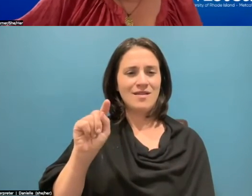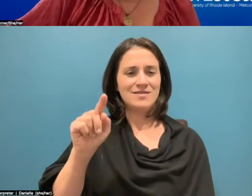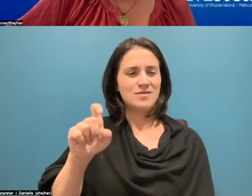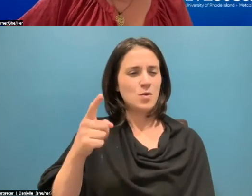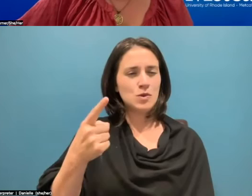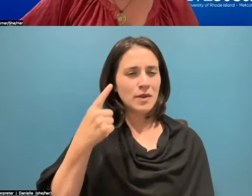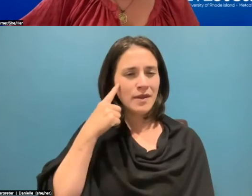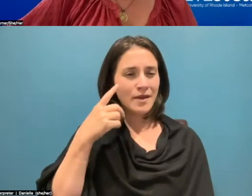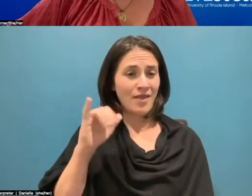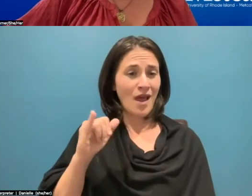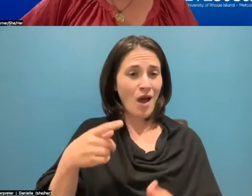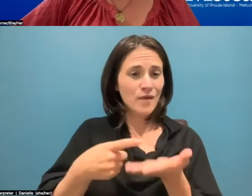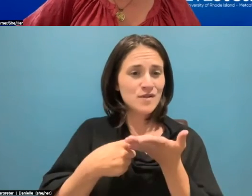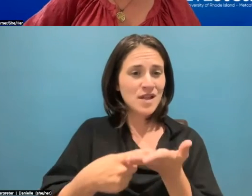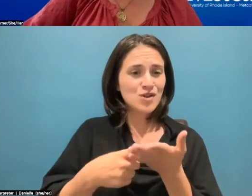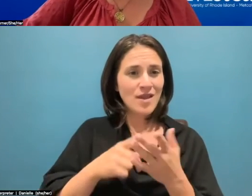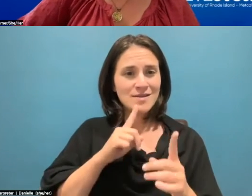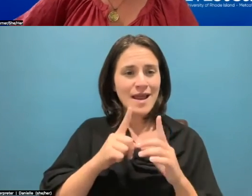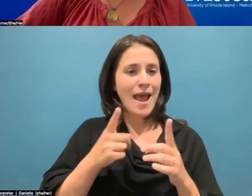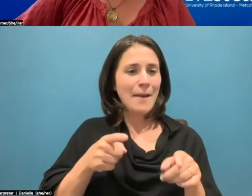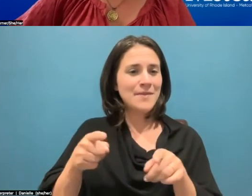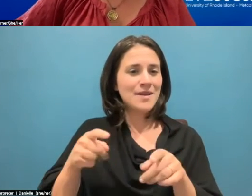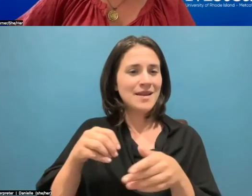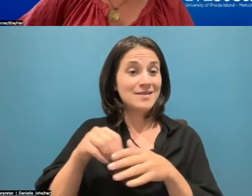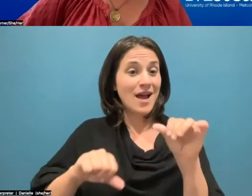also a conversation that's happening in science right now too.